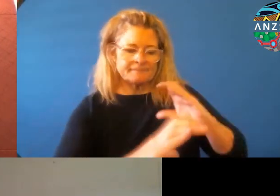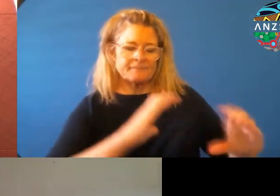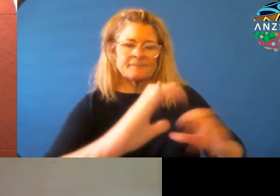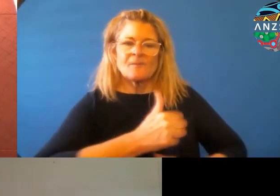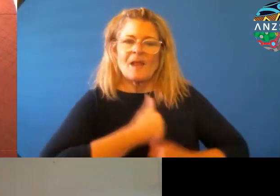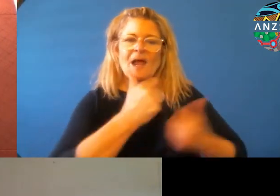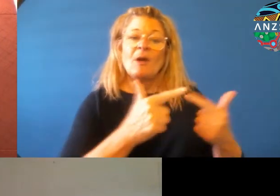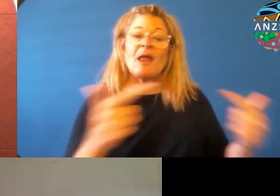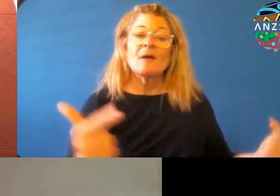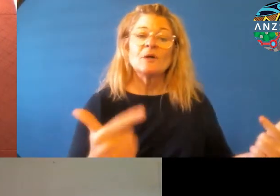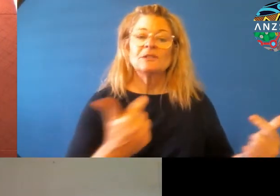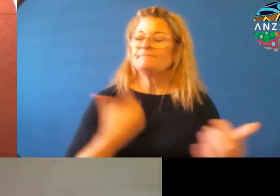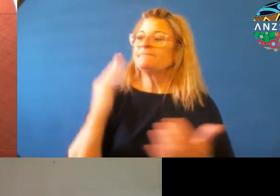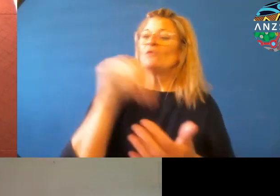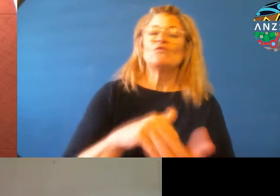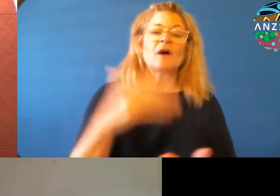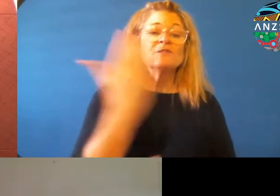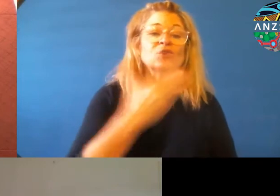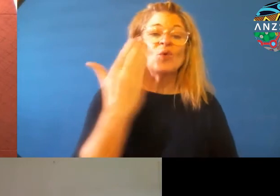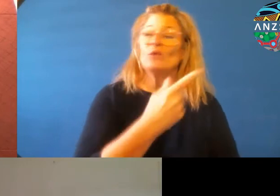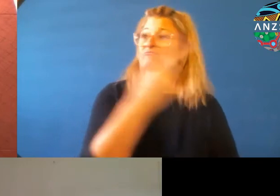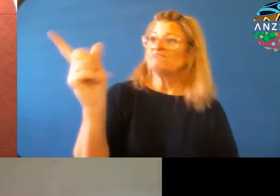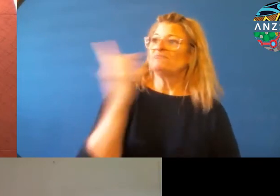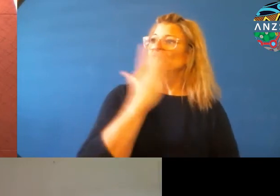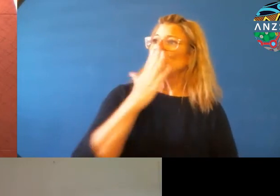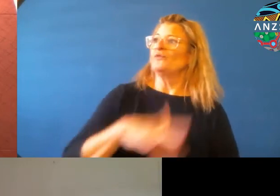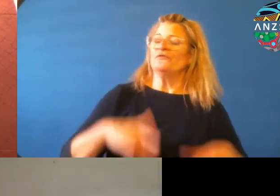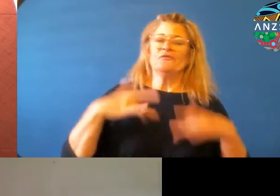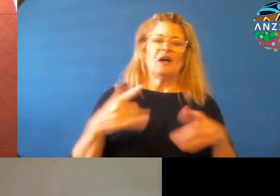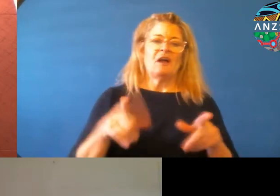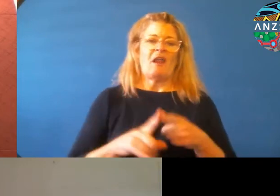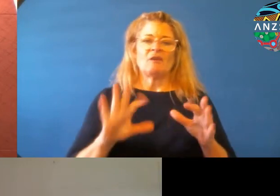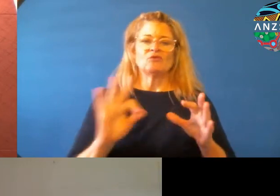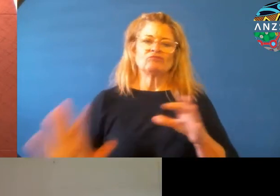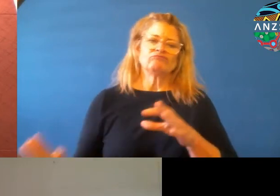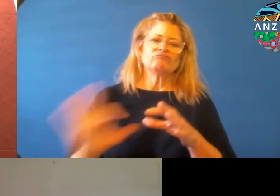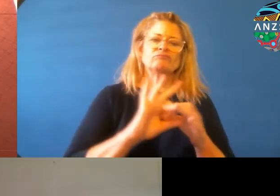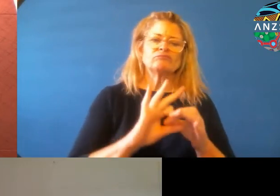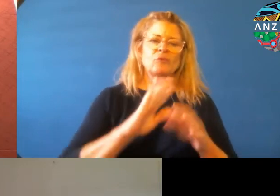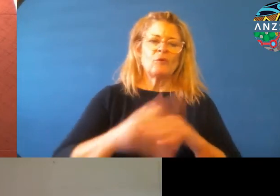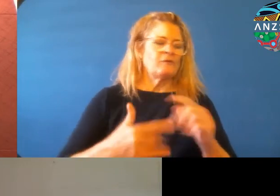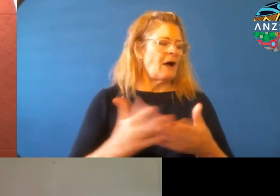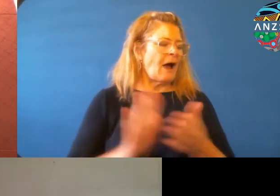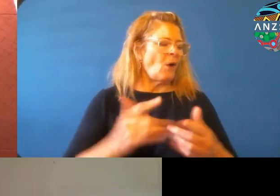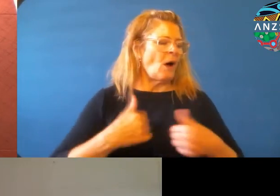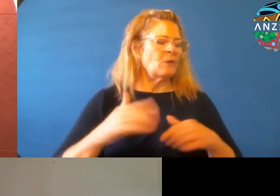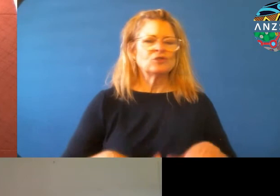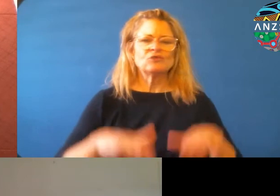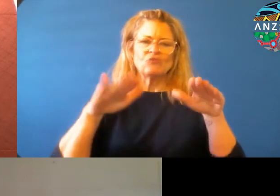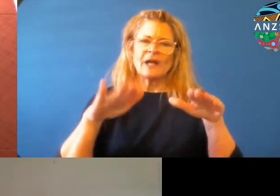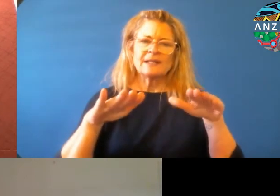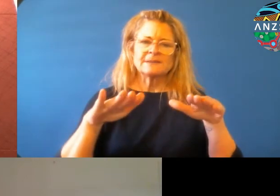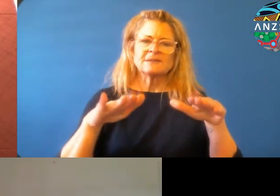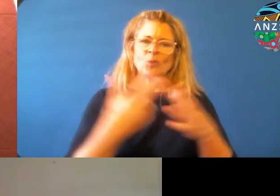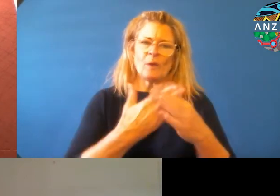school, and nothing about the school reflected what I was being raised in with my grandmother.